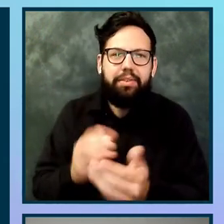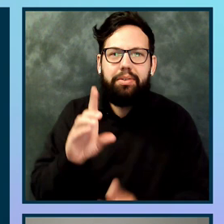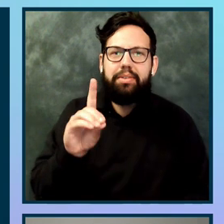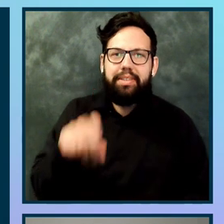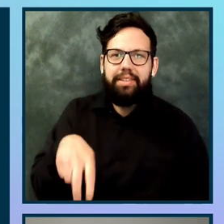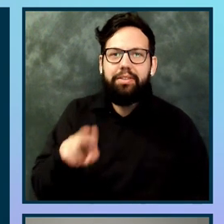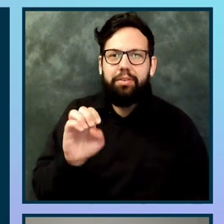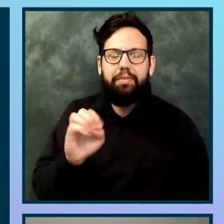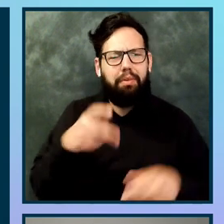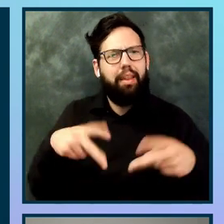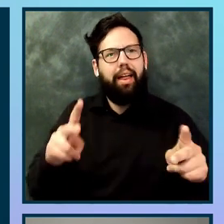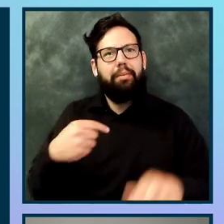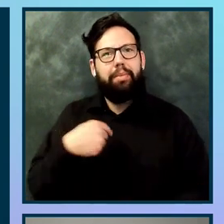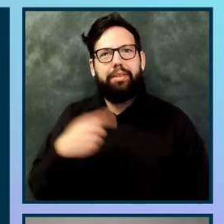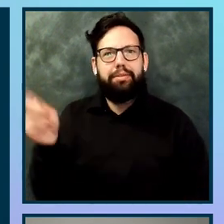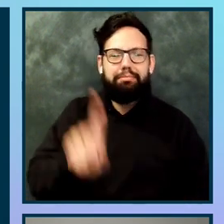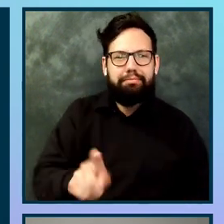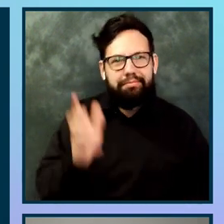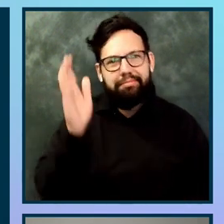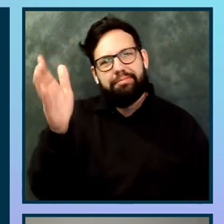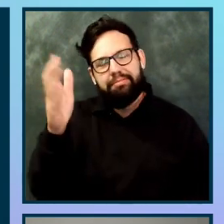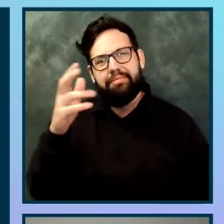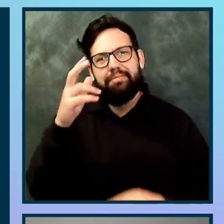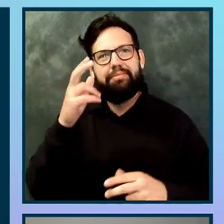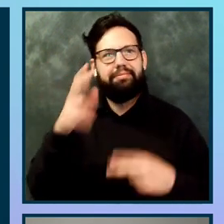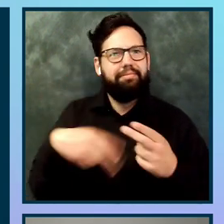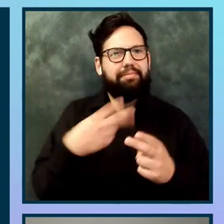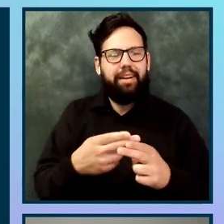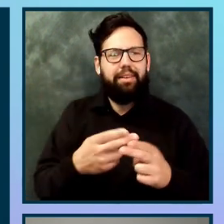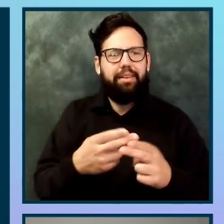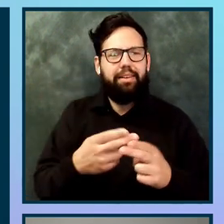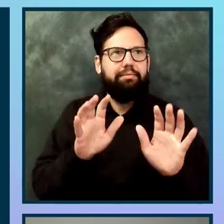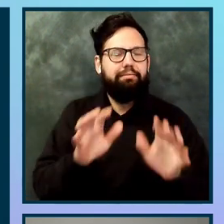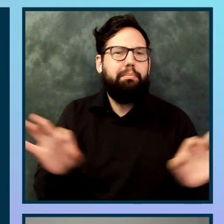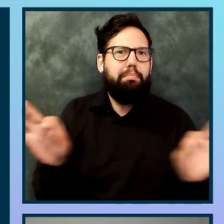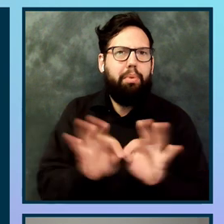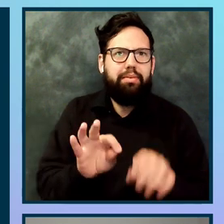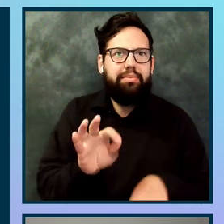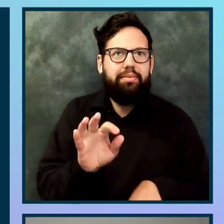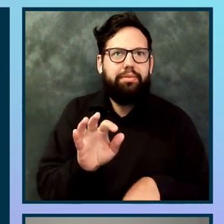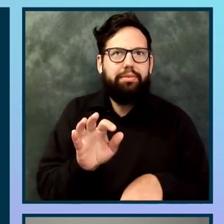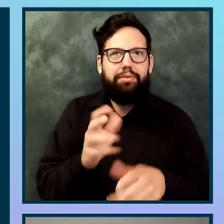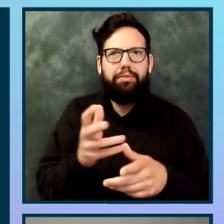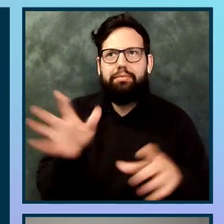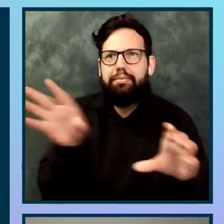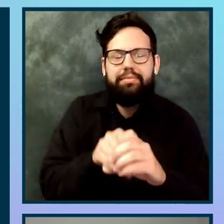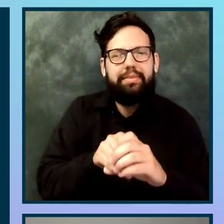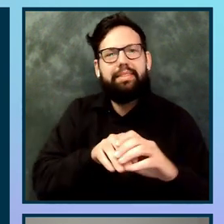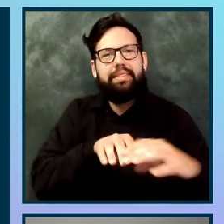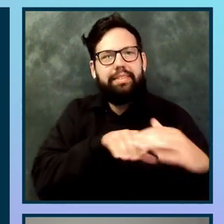tell a bit more about the importance of accessibility and the importance of testing